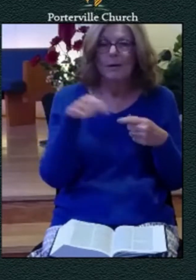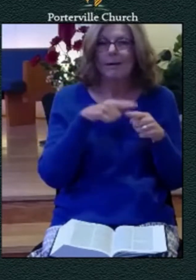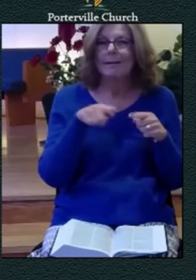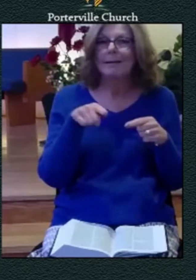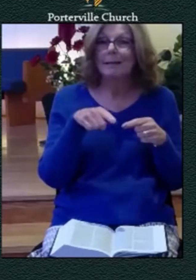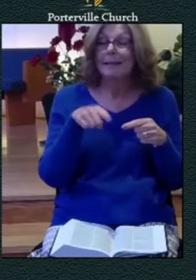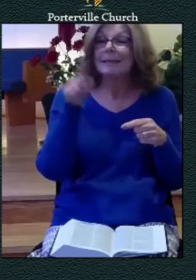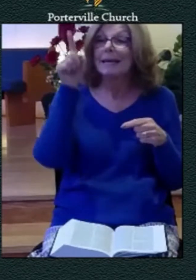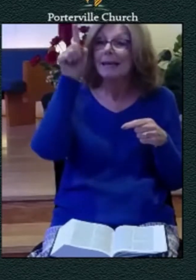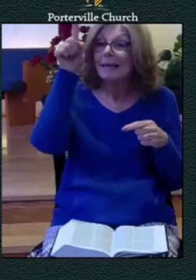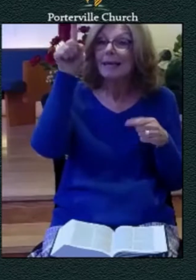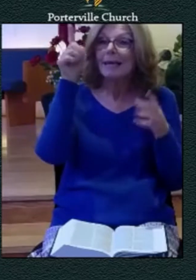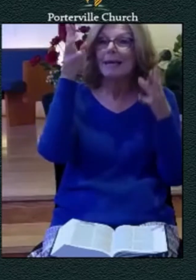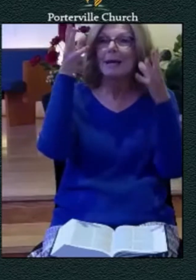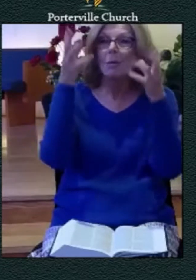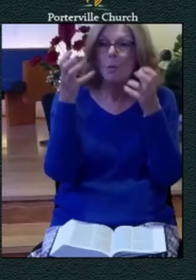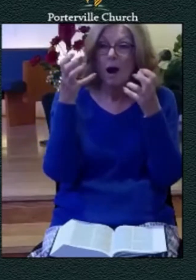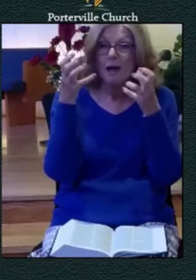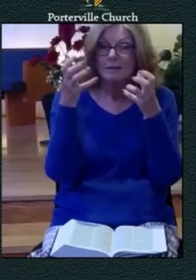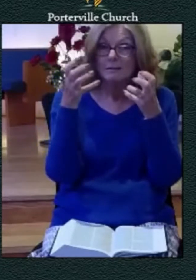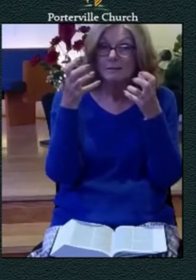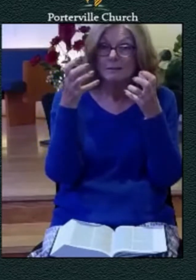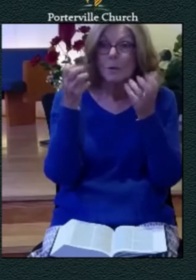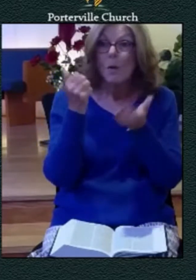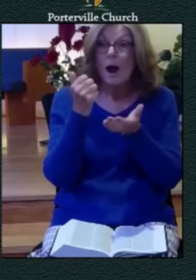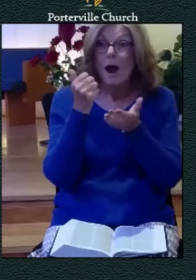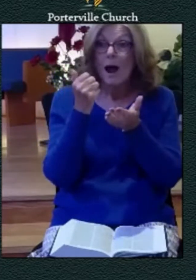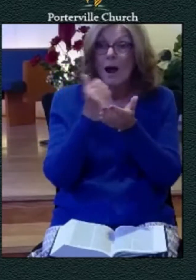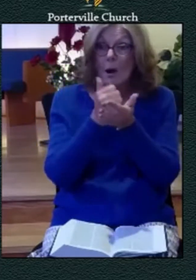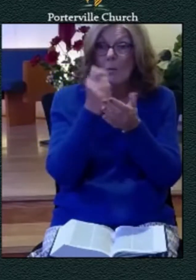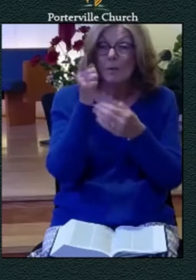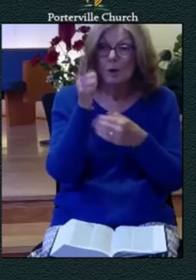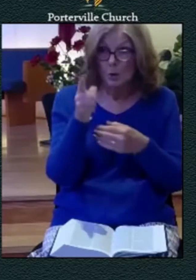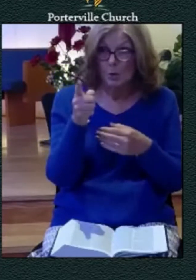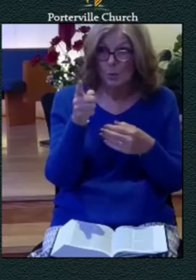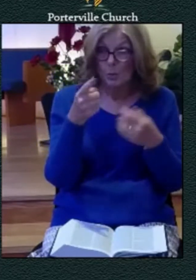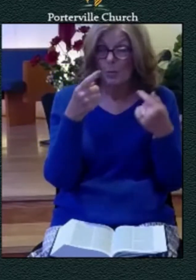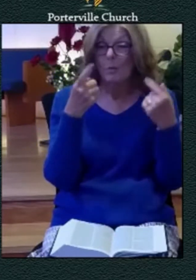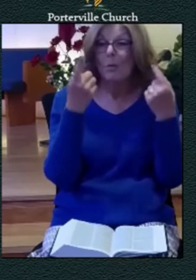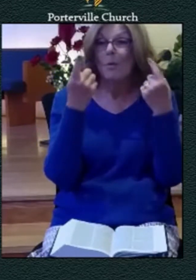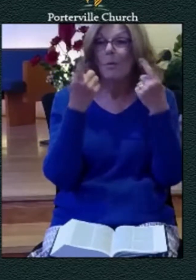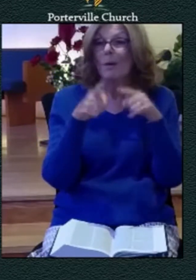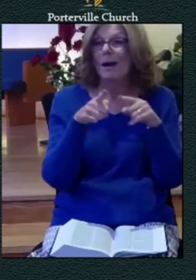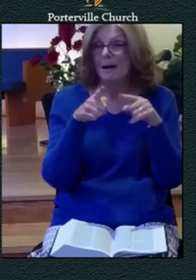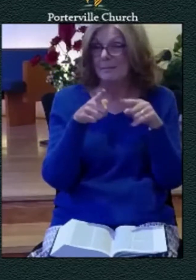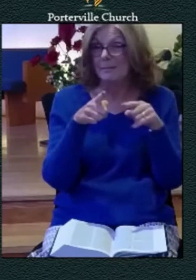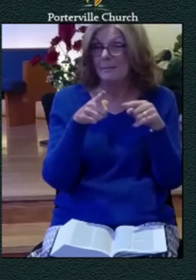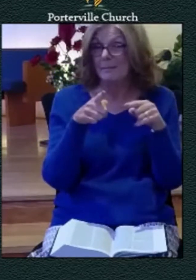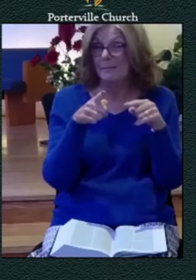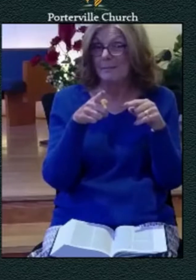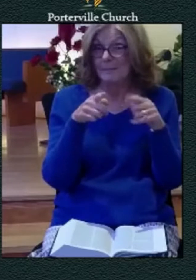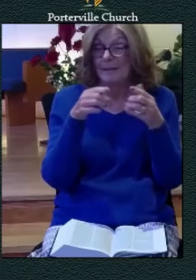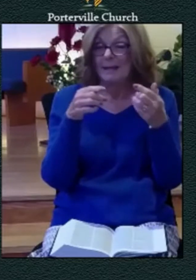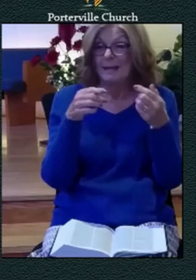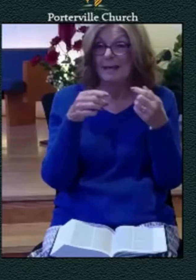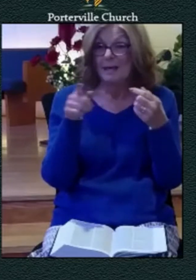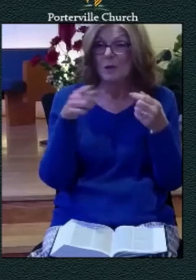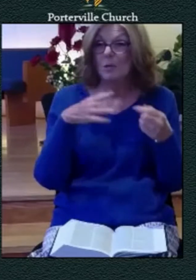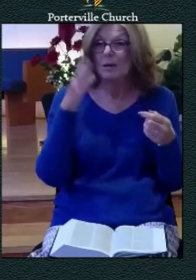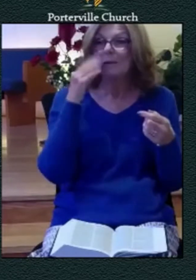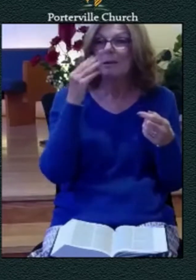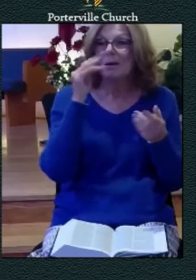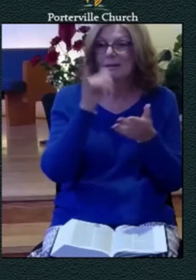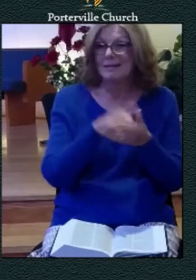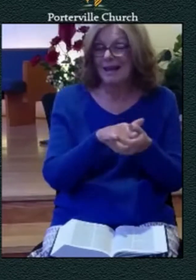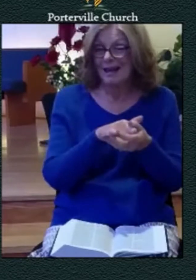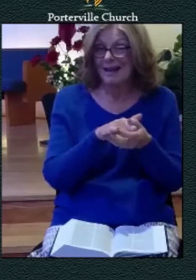do something for you when you're in that place he wants to work with you and in you to bring